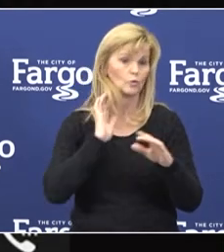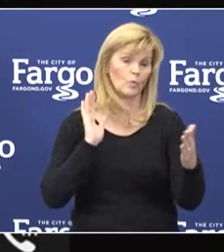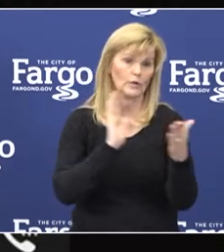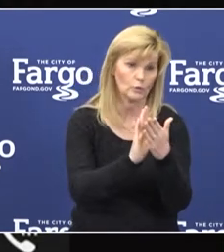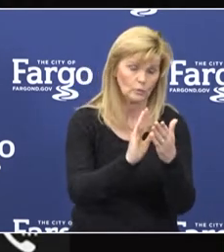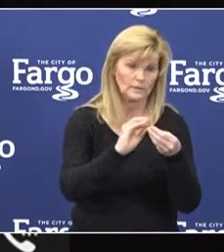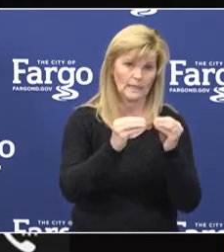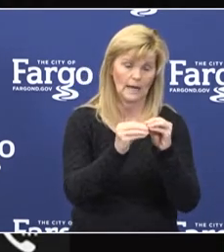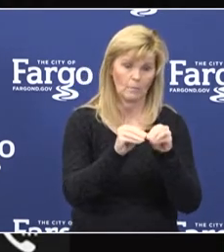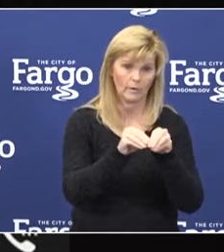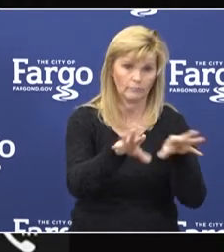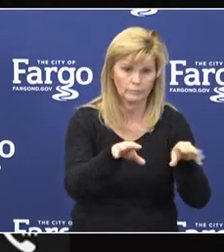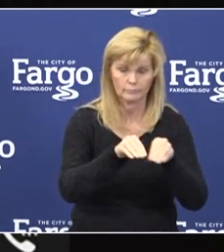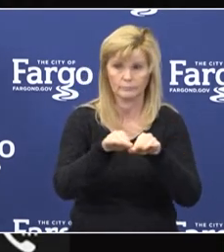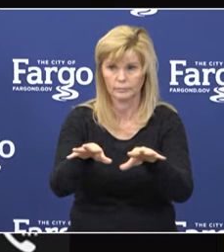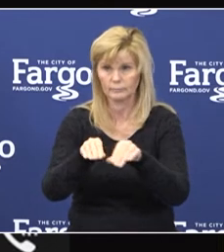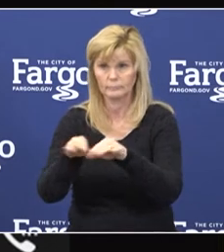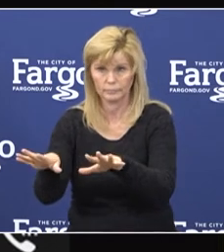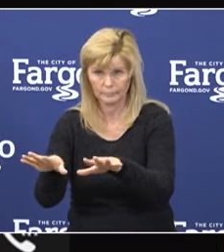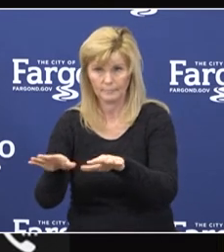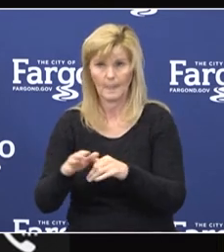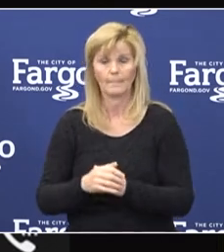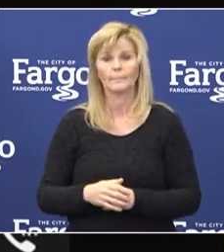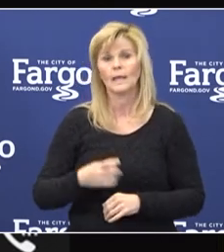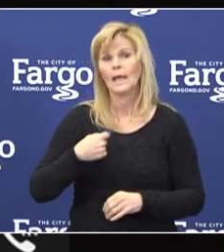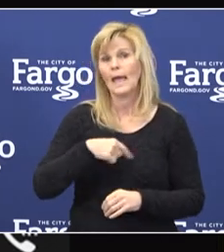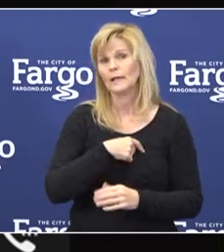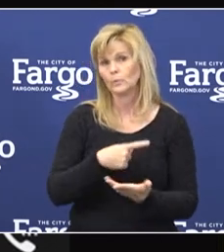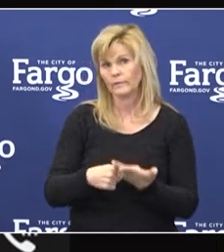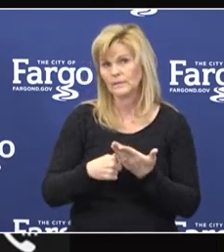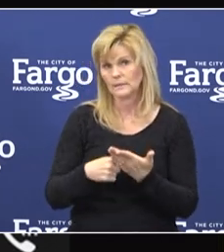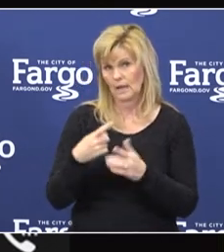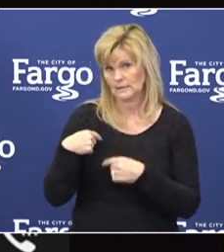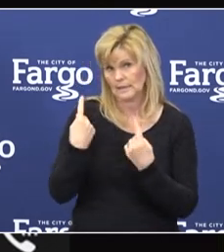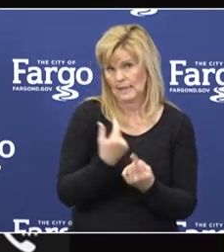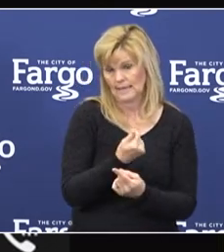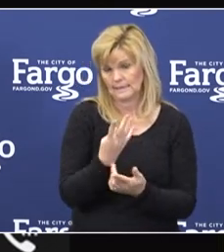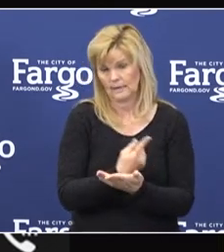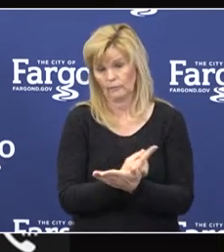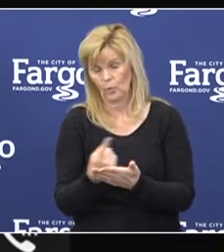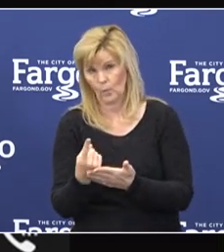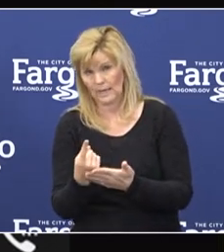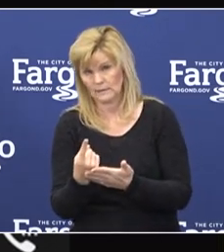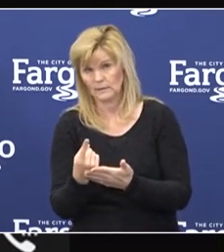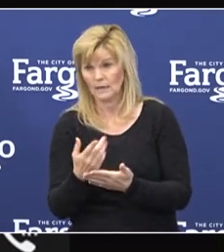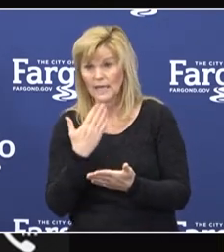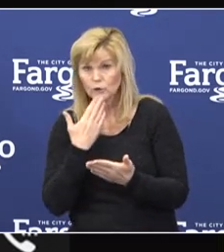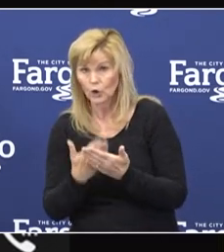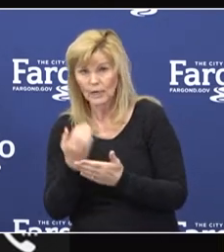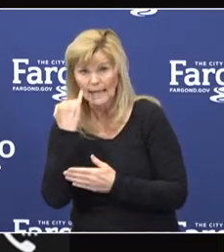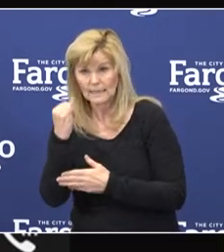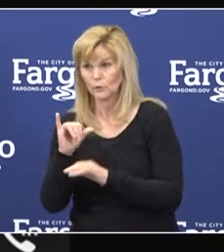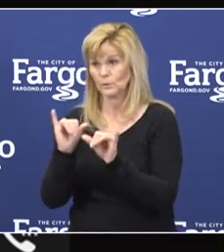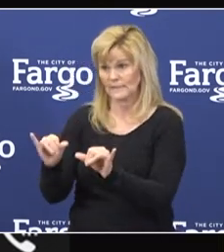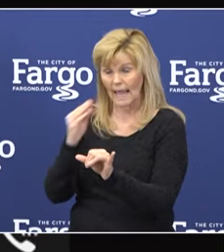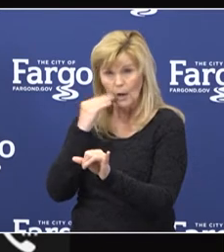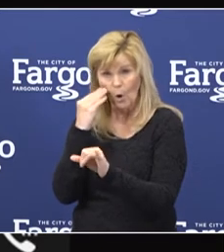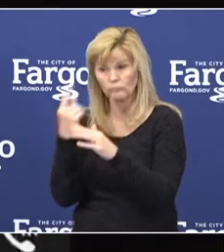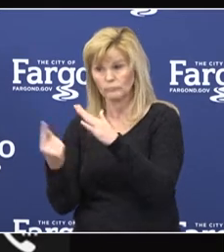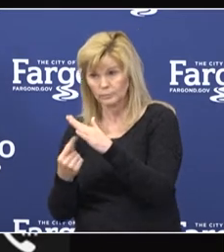of the coronavirus infection. As we've discussed the last couple weeks, while this is good advice, there are some situations